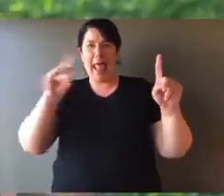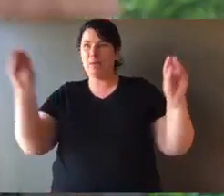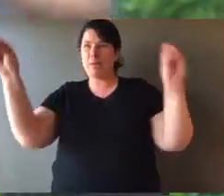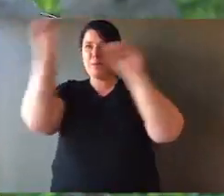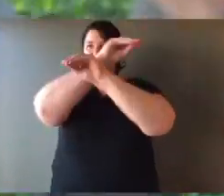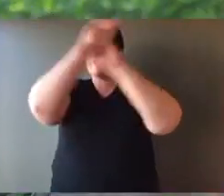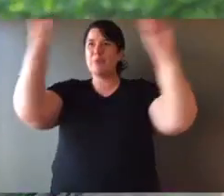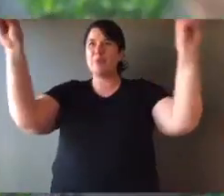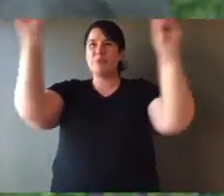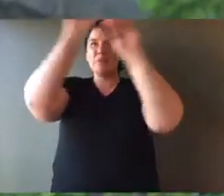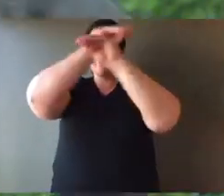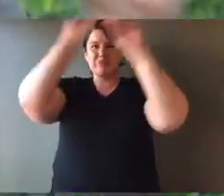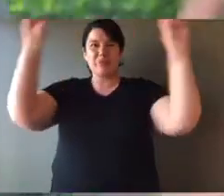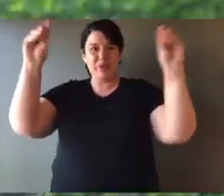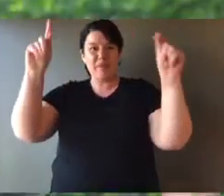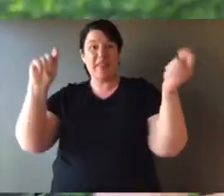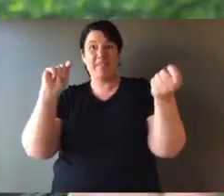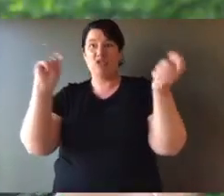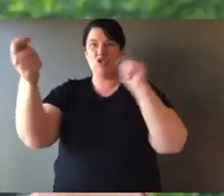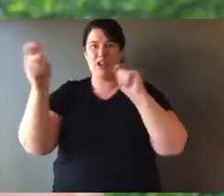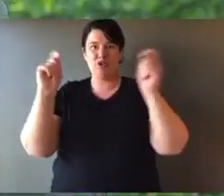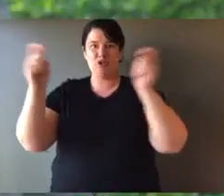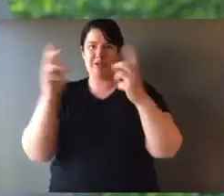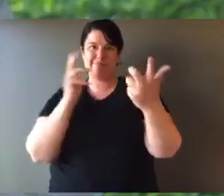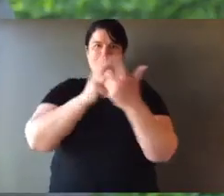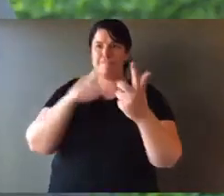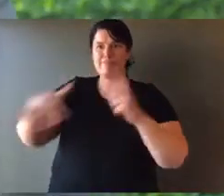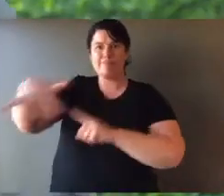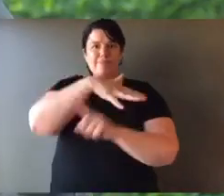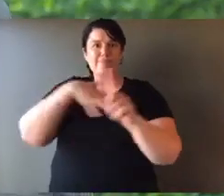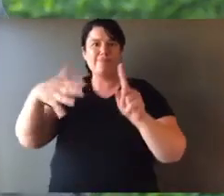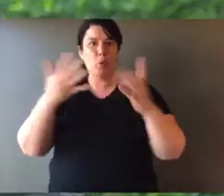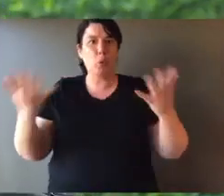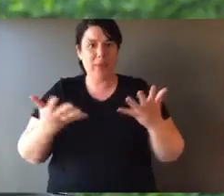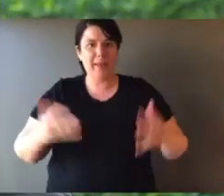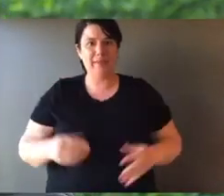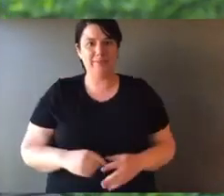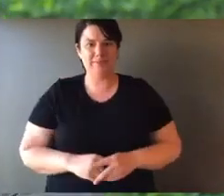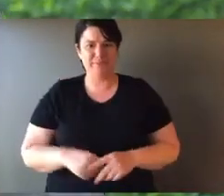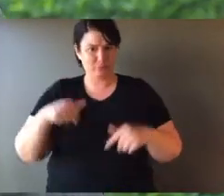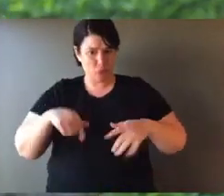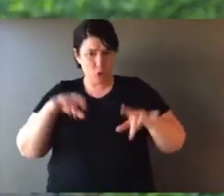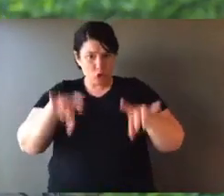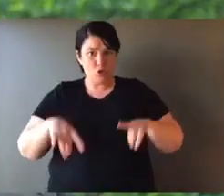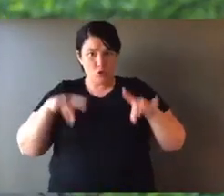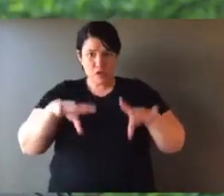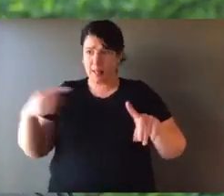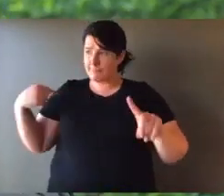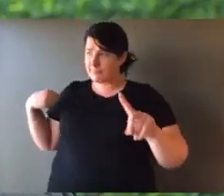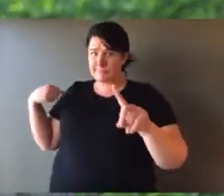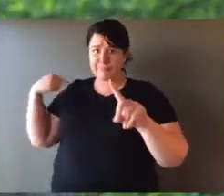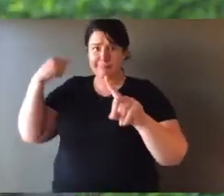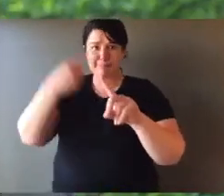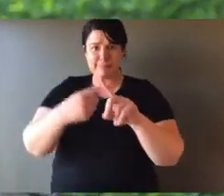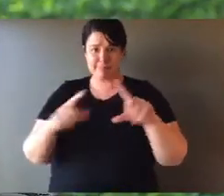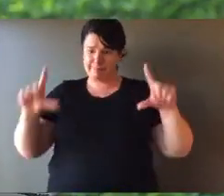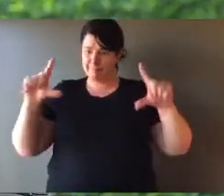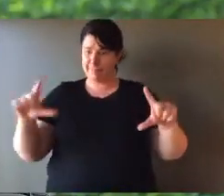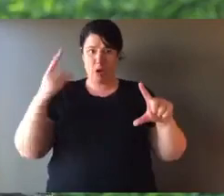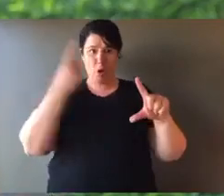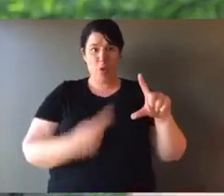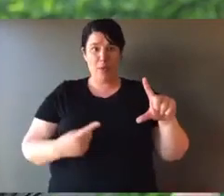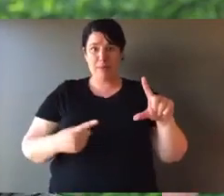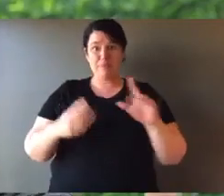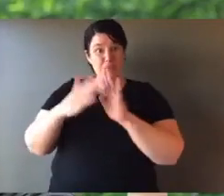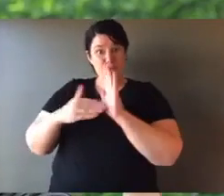And its wildlife have overlapped over time. And they've evolved for that overlap. Now, you come to Australia, we've been isolated